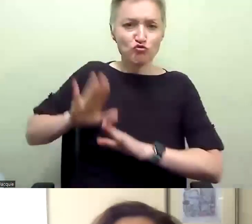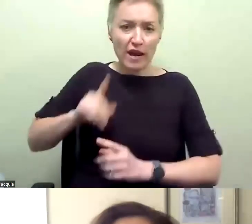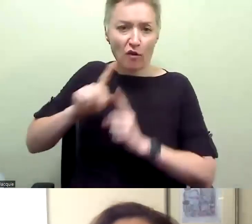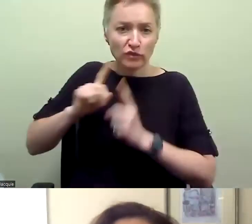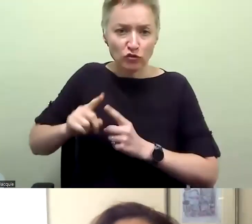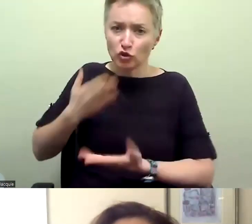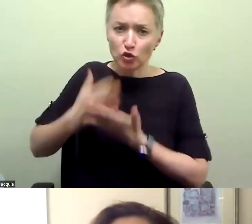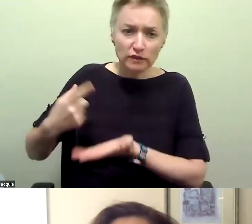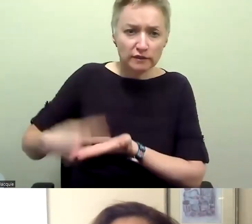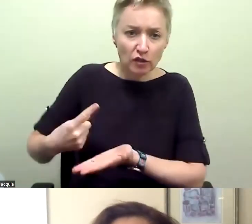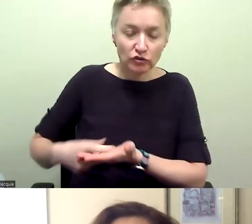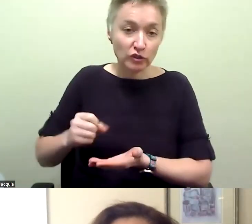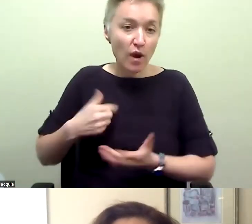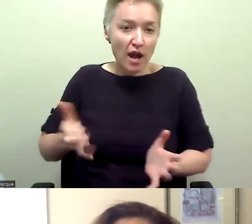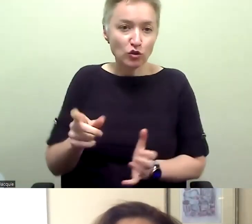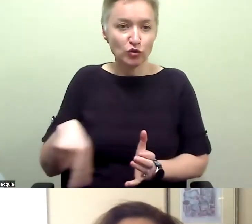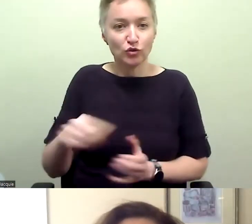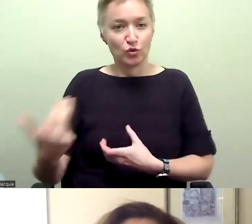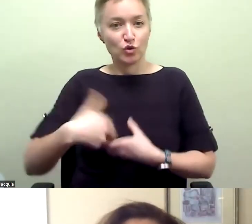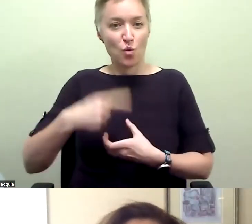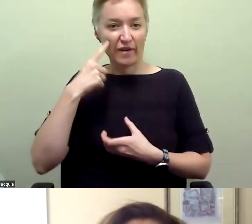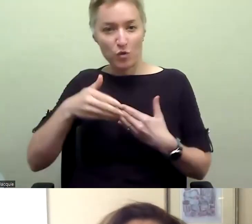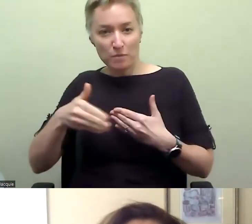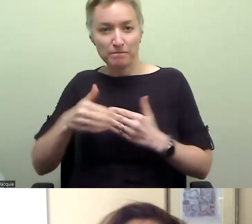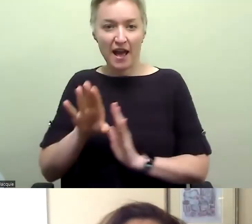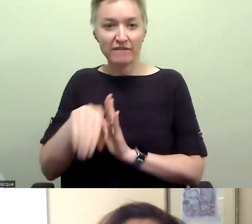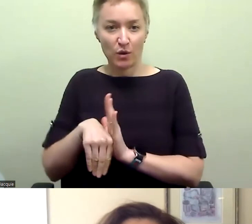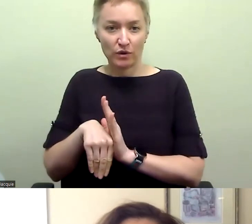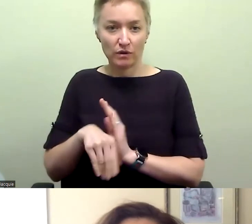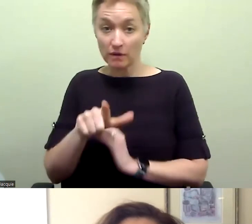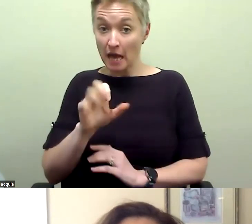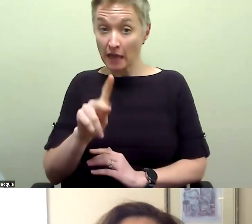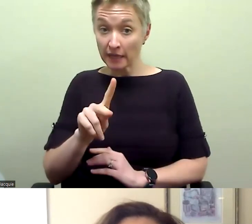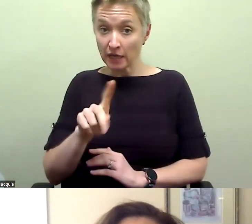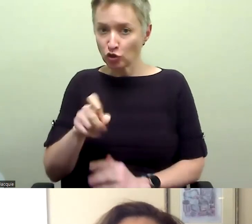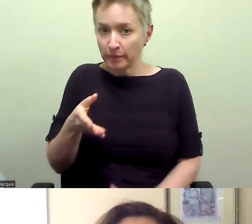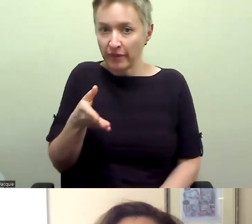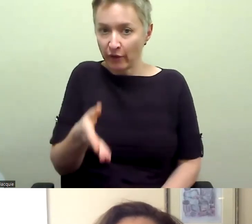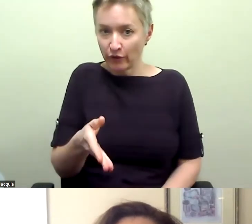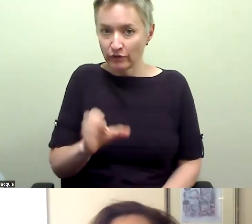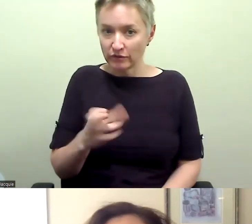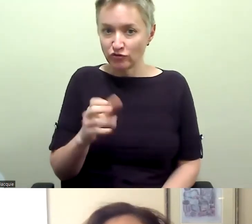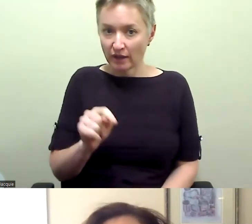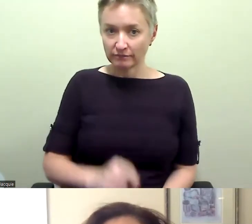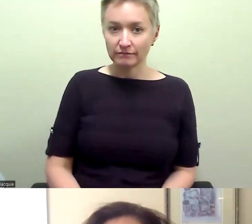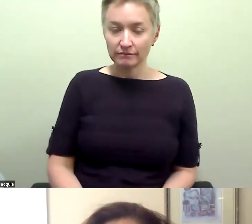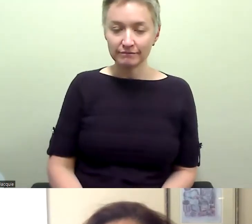everyone who can to join us for the next half hour. The link should be in the, the chat now.